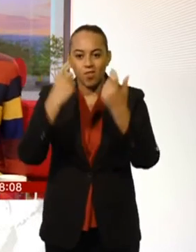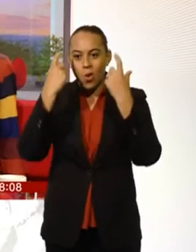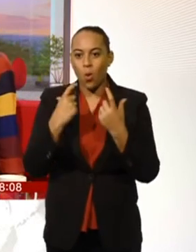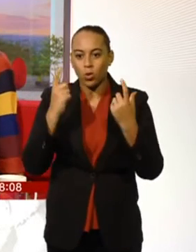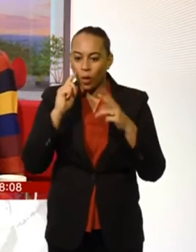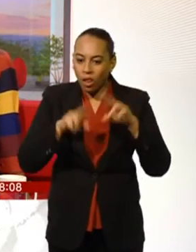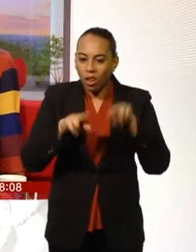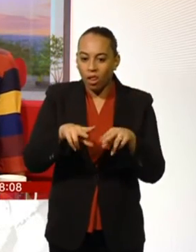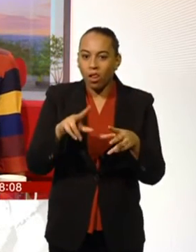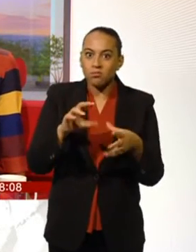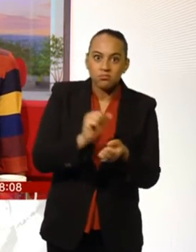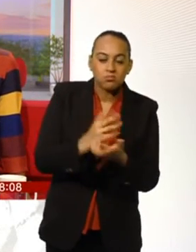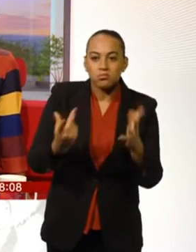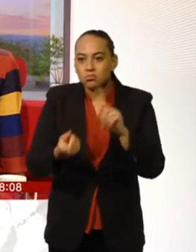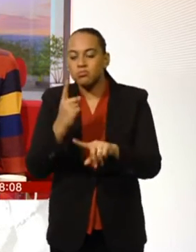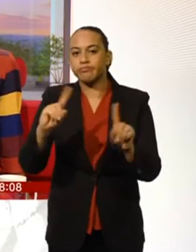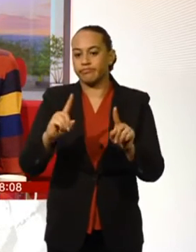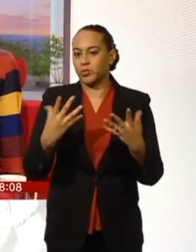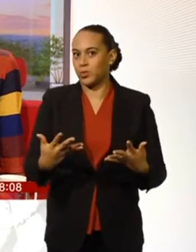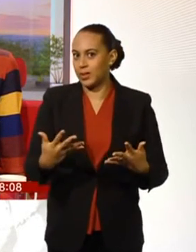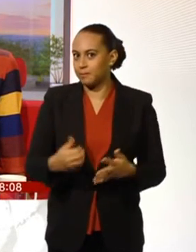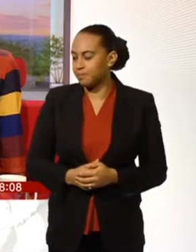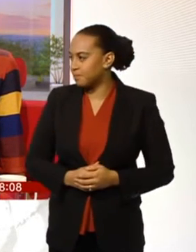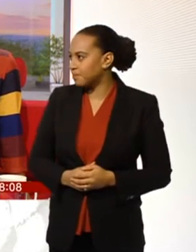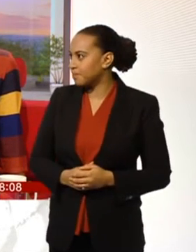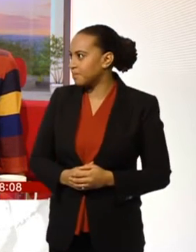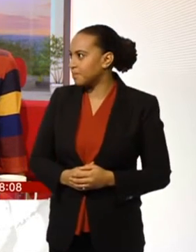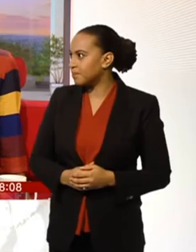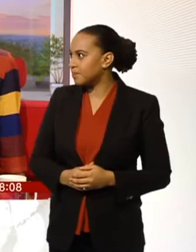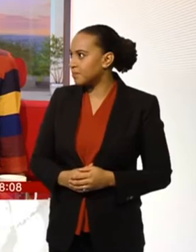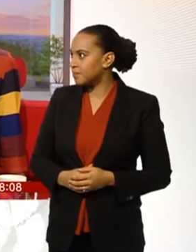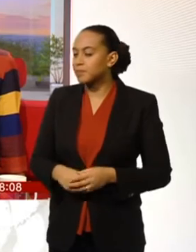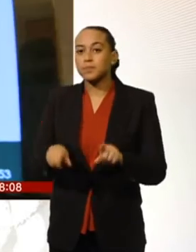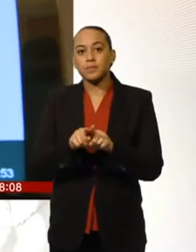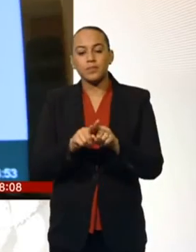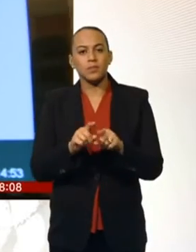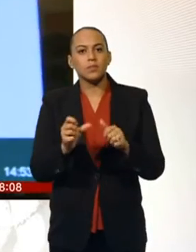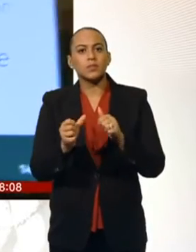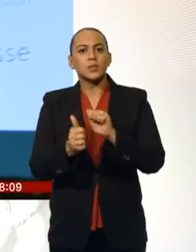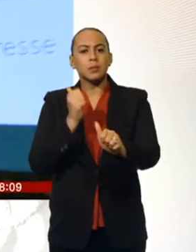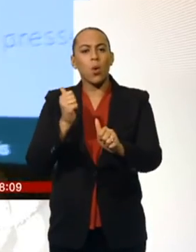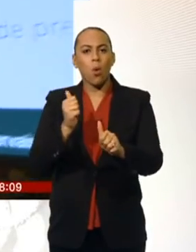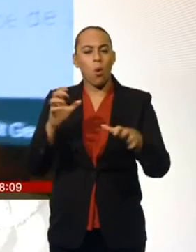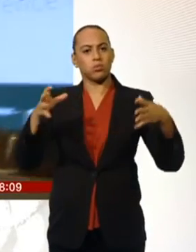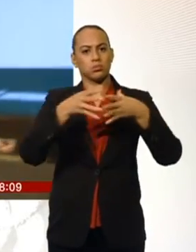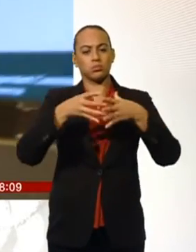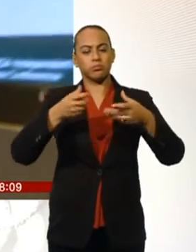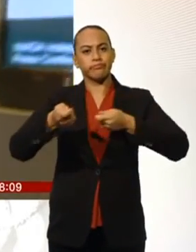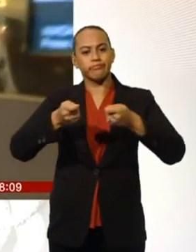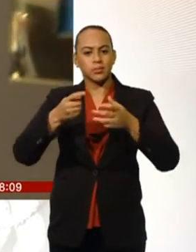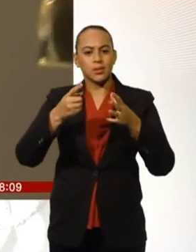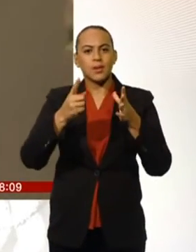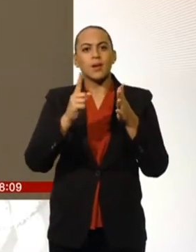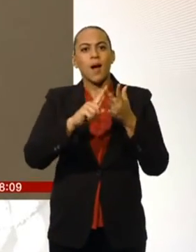world athletics governing body, the IAAF, is braced for further blows to its credibility today. The World Anti-Doping Agency is revealing